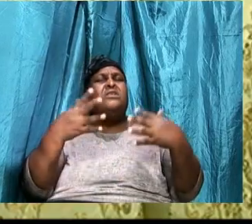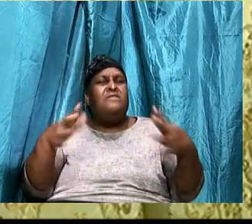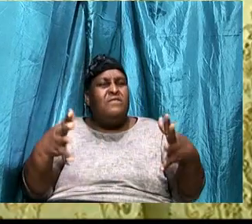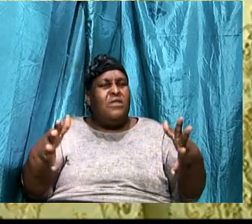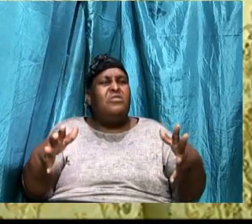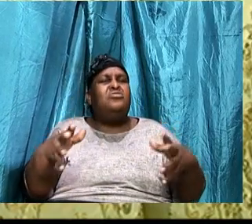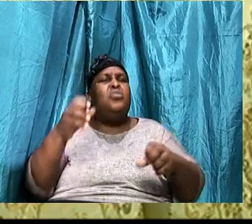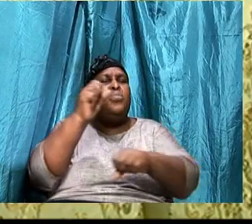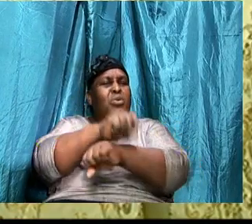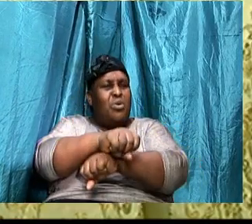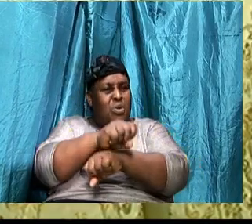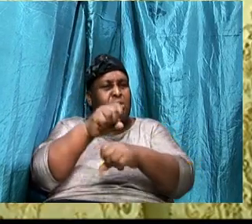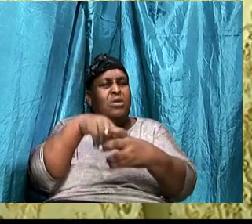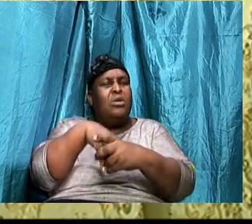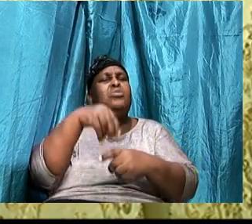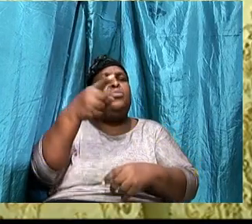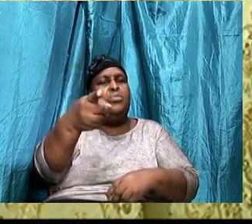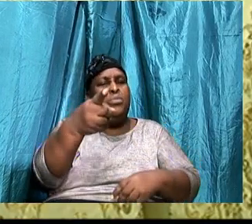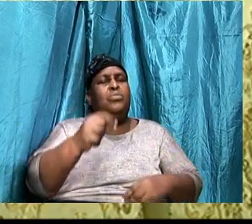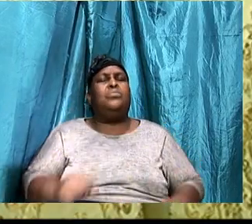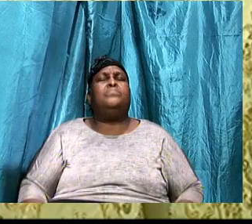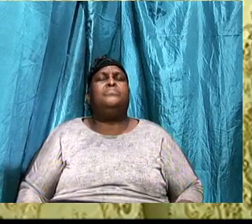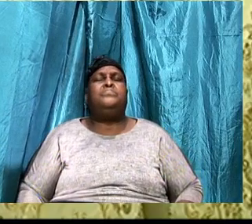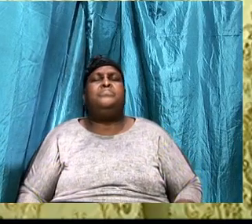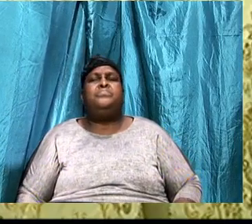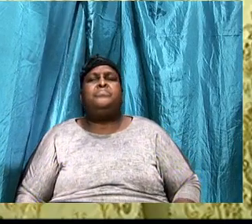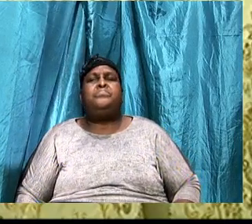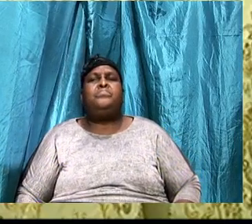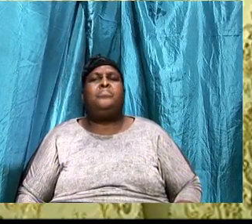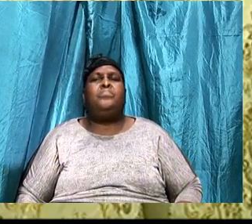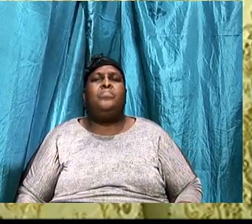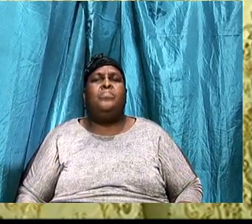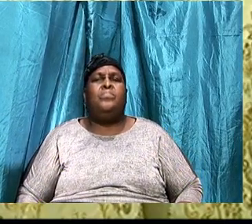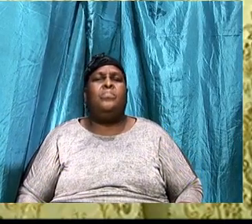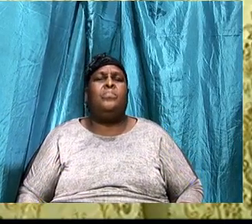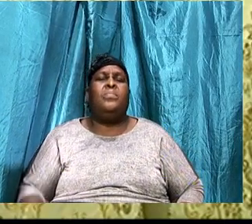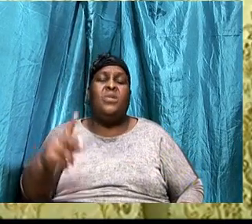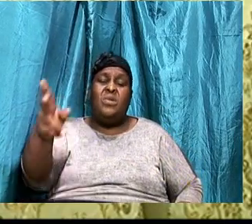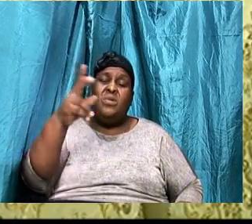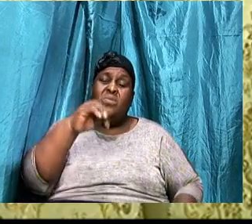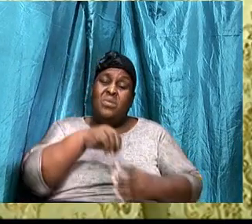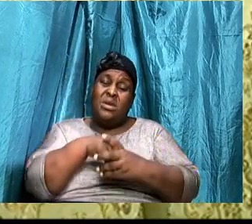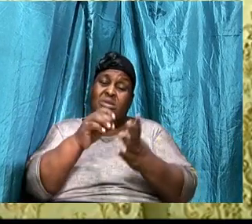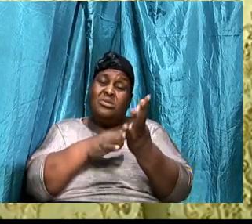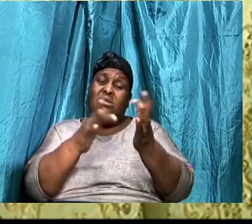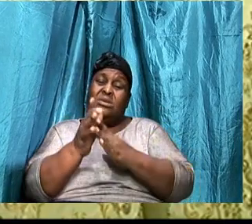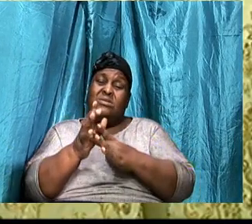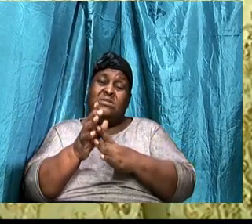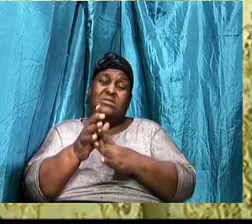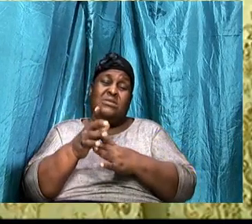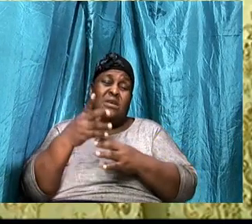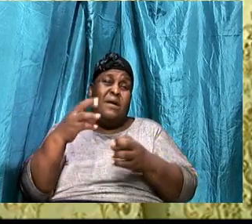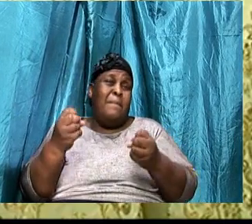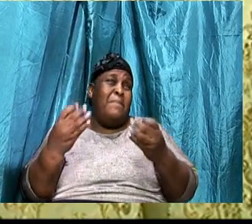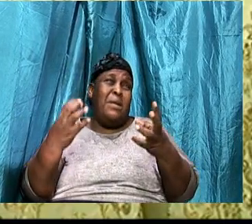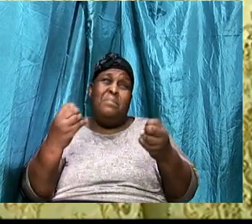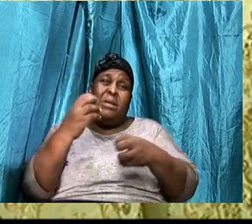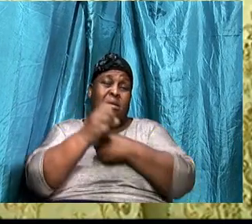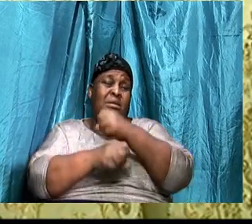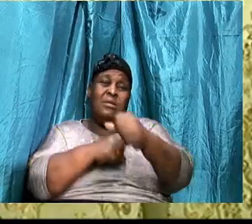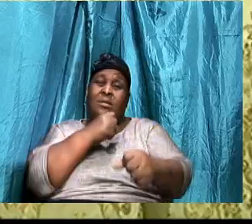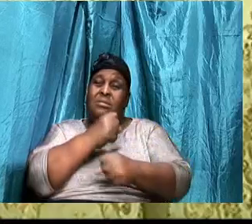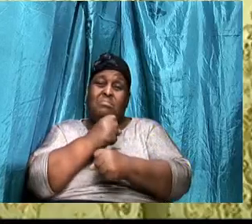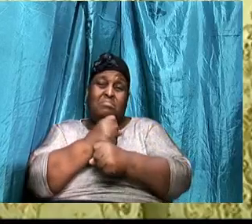So if we have been with Christ for a number of years, there is got to be